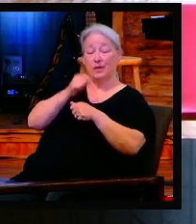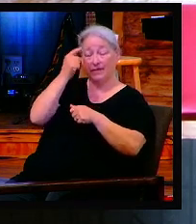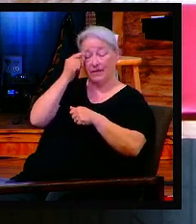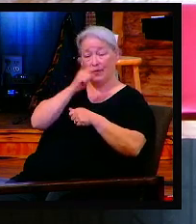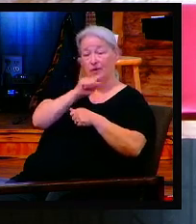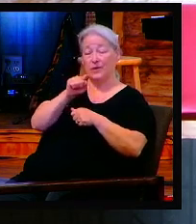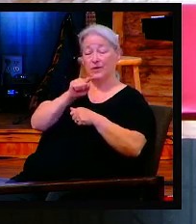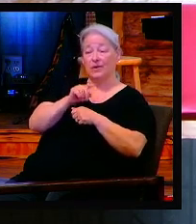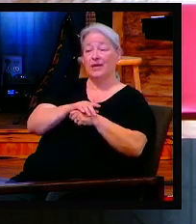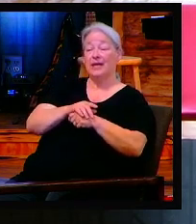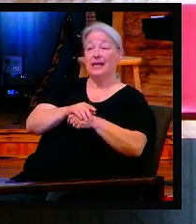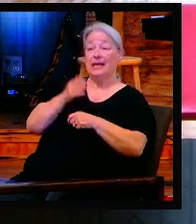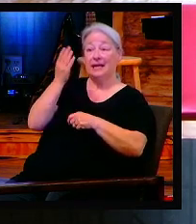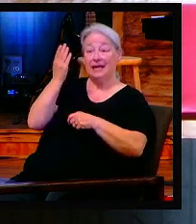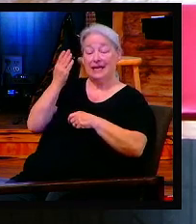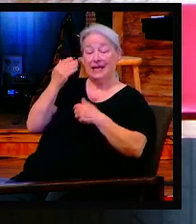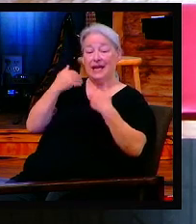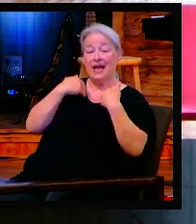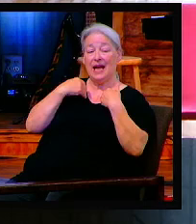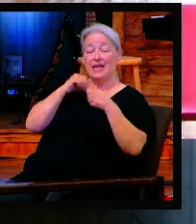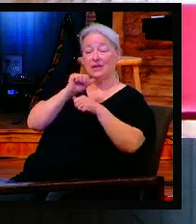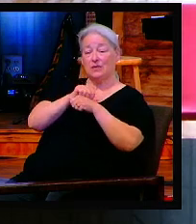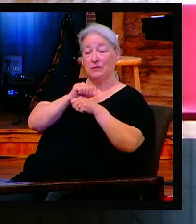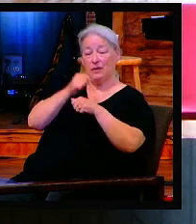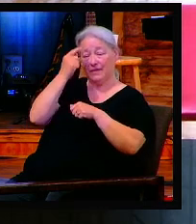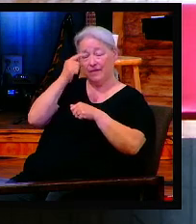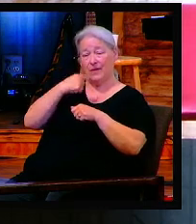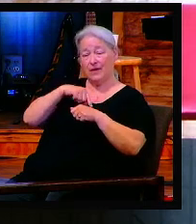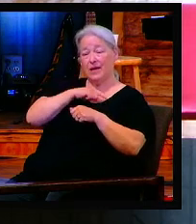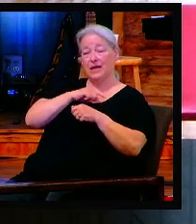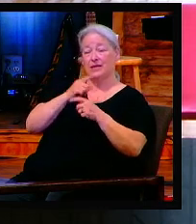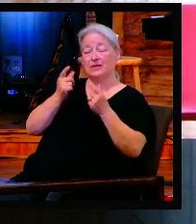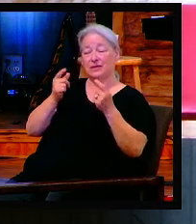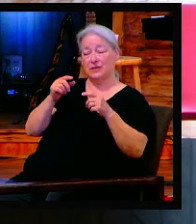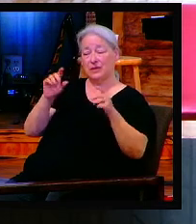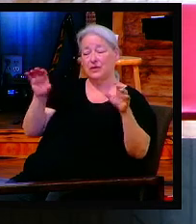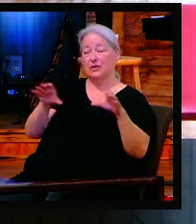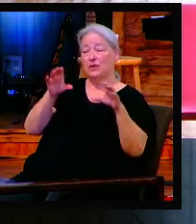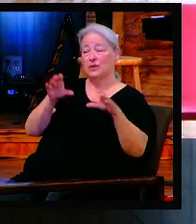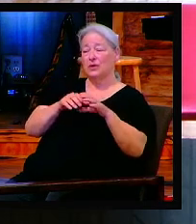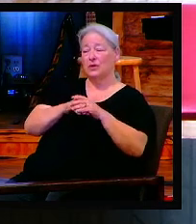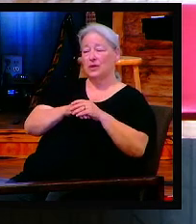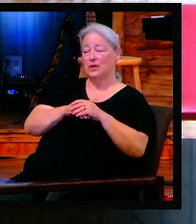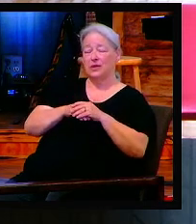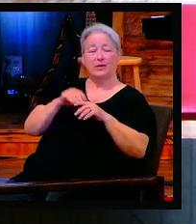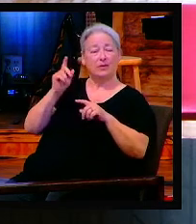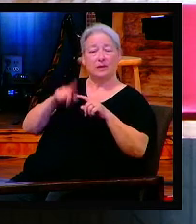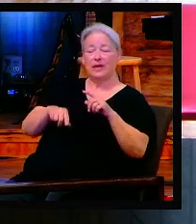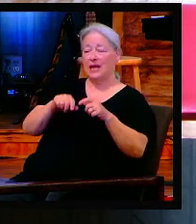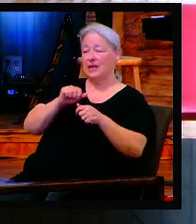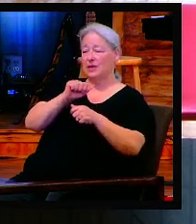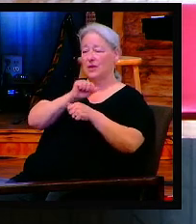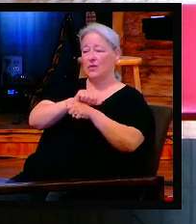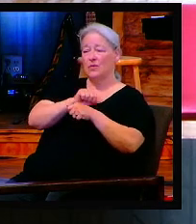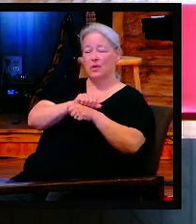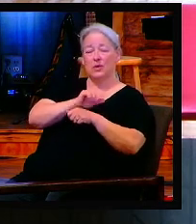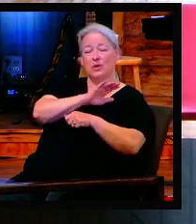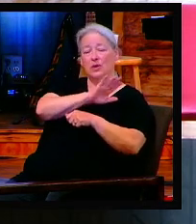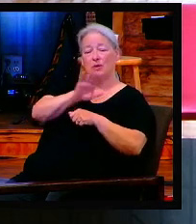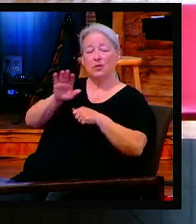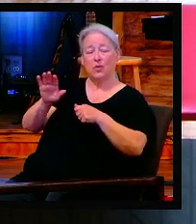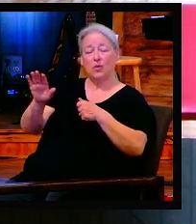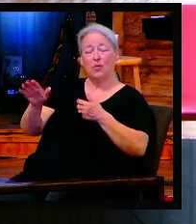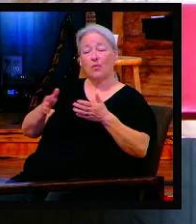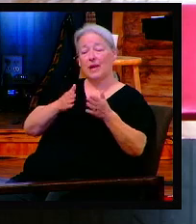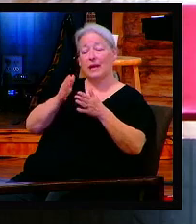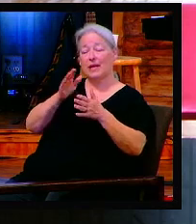He has work for us to do. I sincerely believe this with everything in me. You cannot work your way to salvation, but once you get truly saved, you will